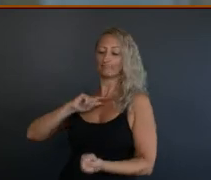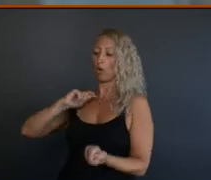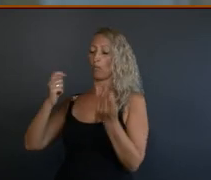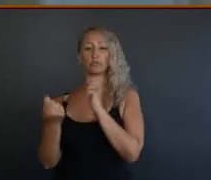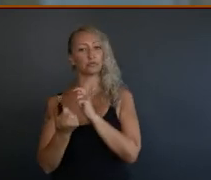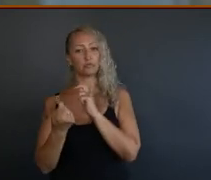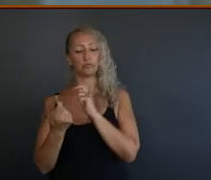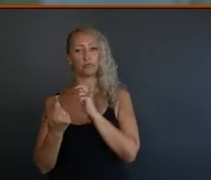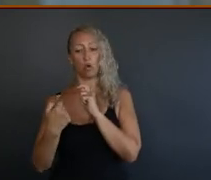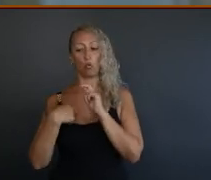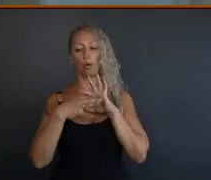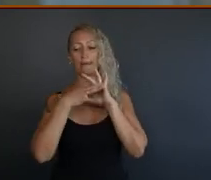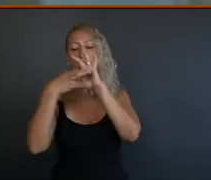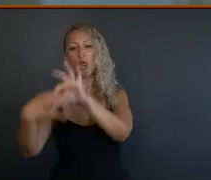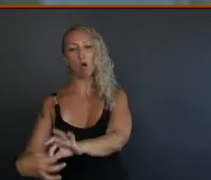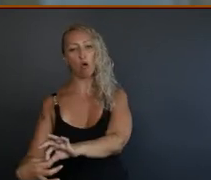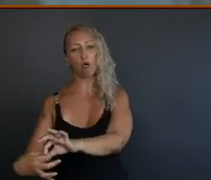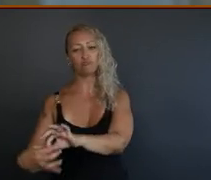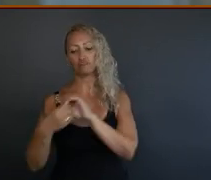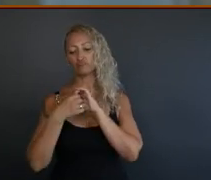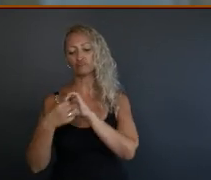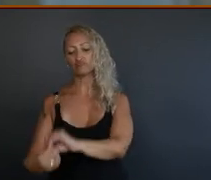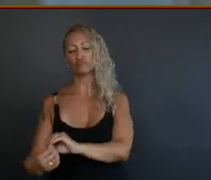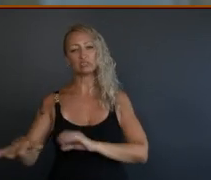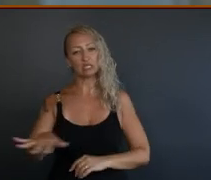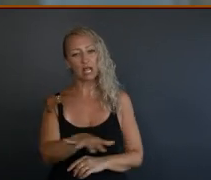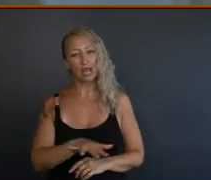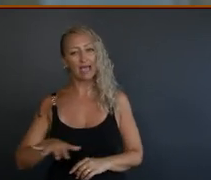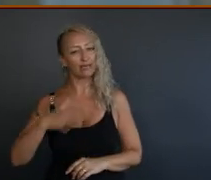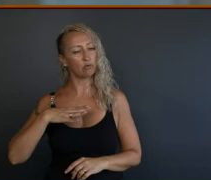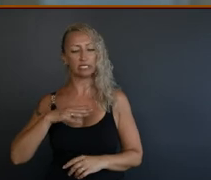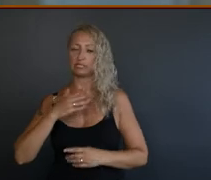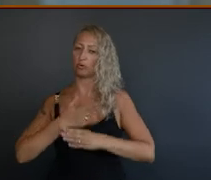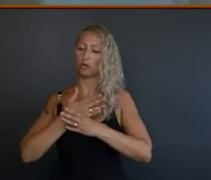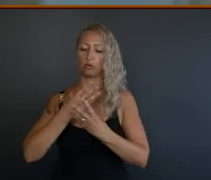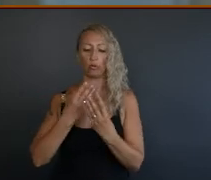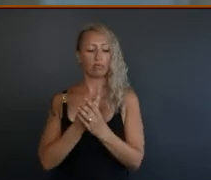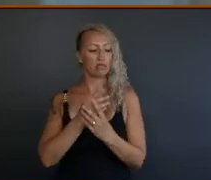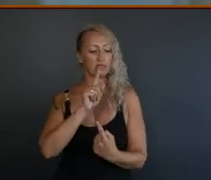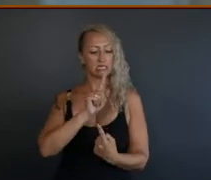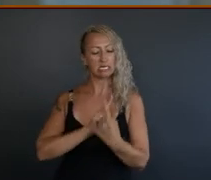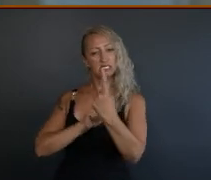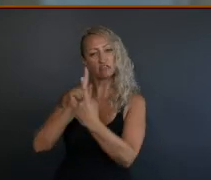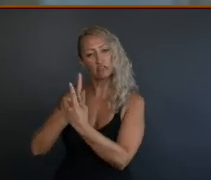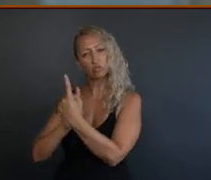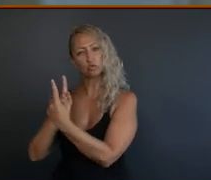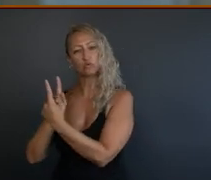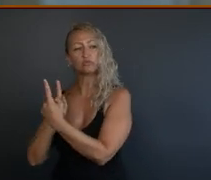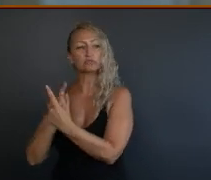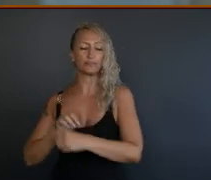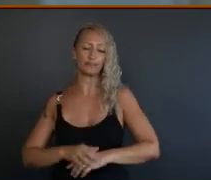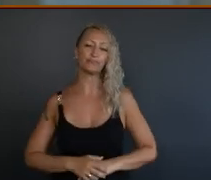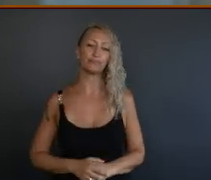at alternative means to really working with individuals, you know, at a, yeah, well, at an individual